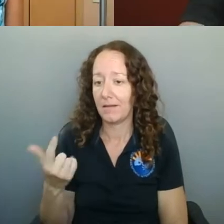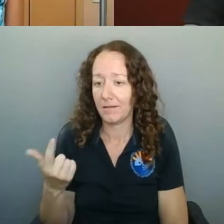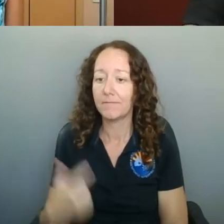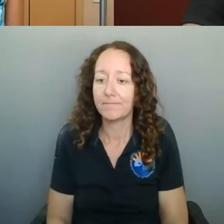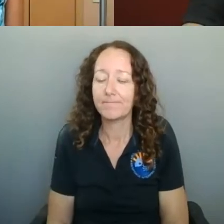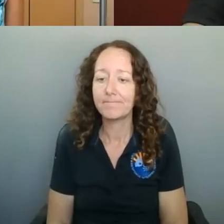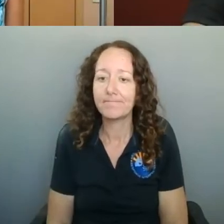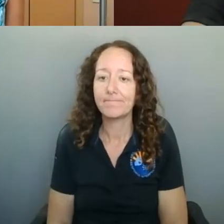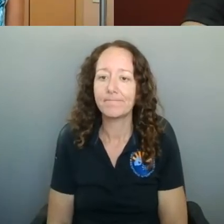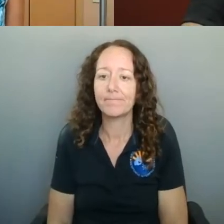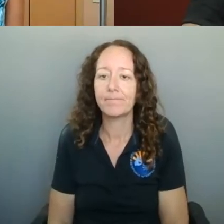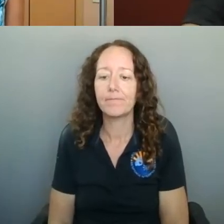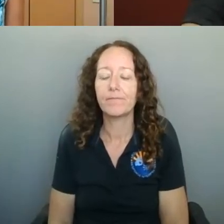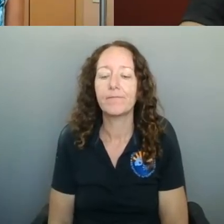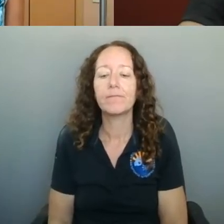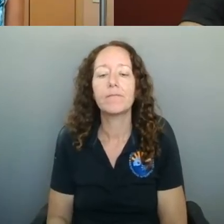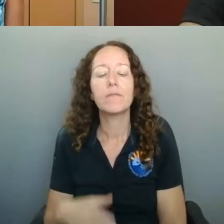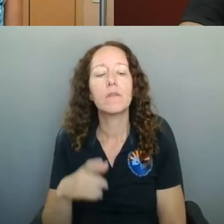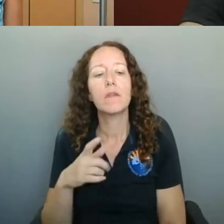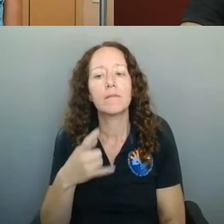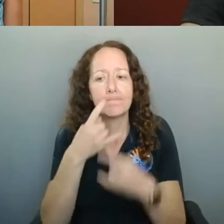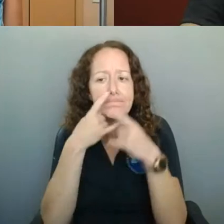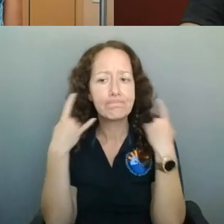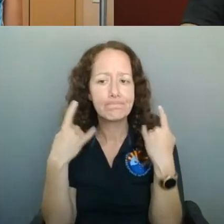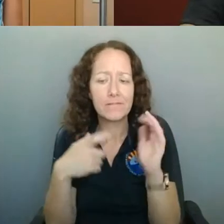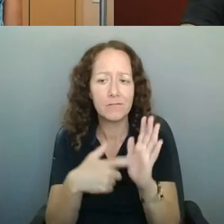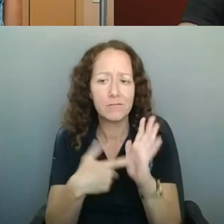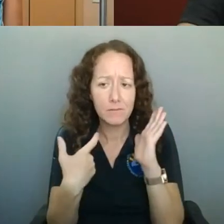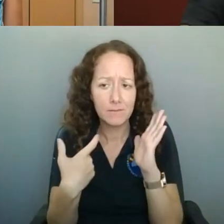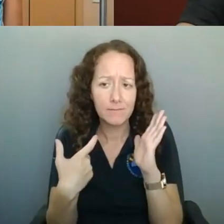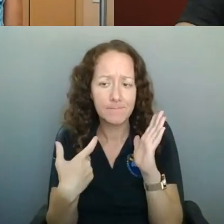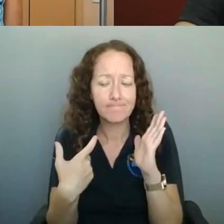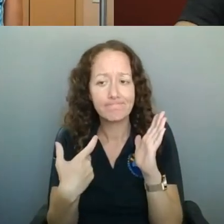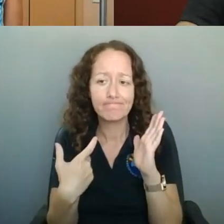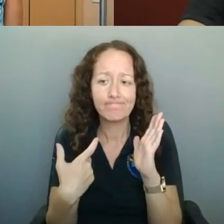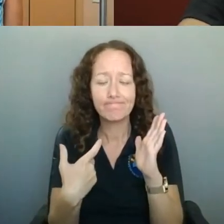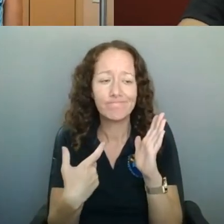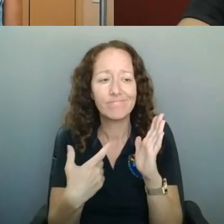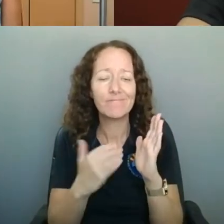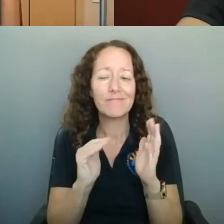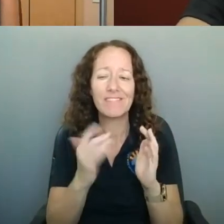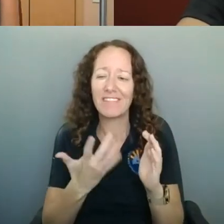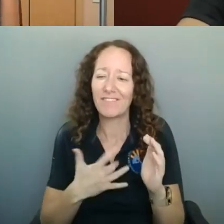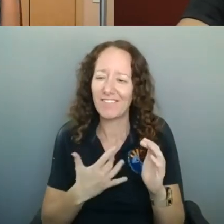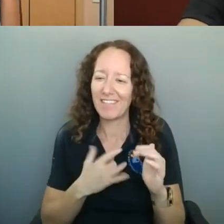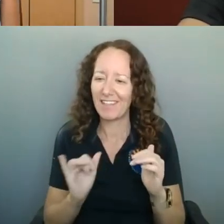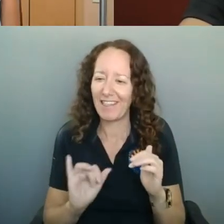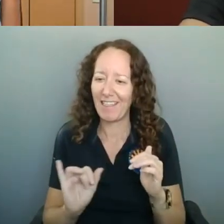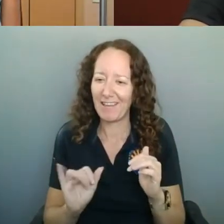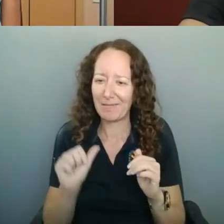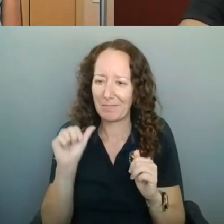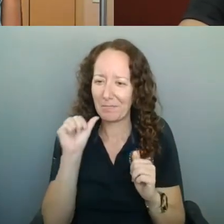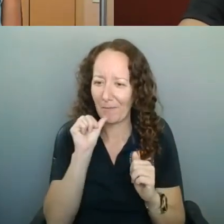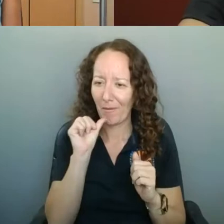So the mask requirement kind of reminds me of, at least for bars, asking about a service animal,